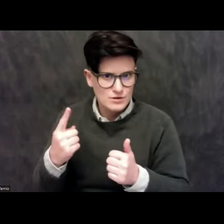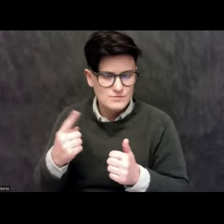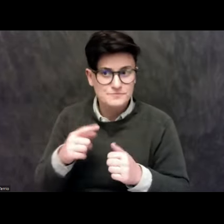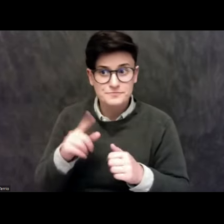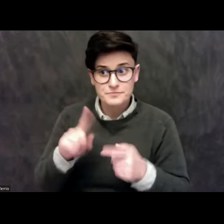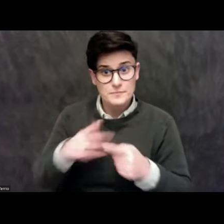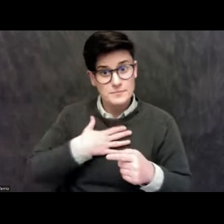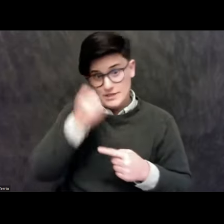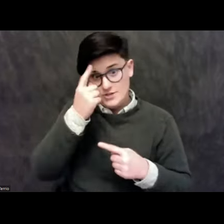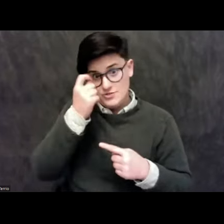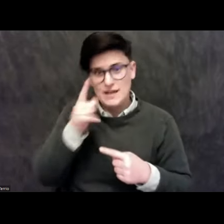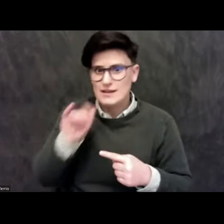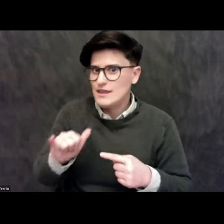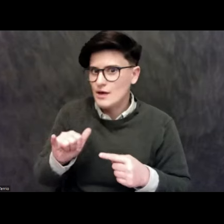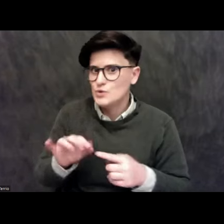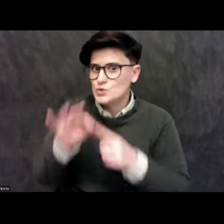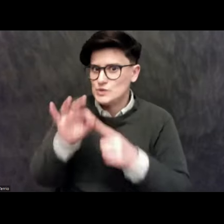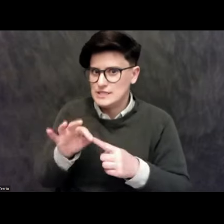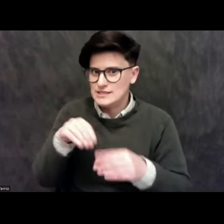understanding, is unique in the pre-modern world.